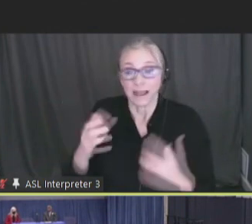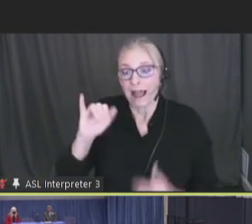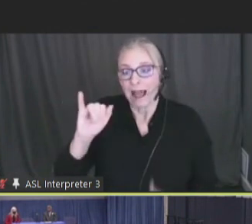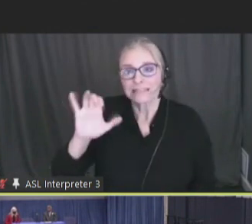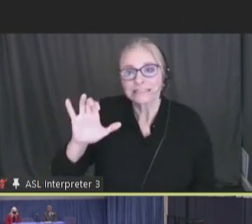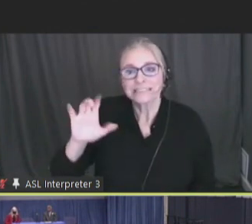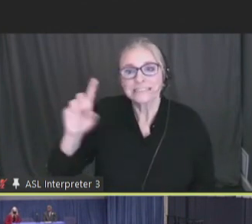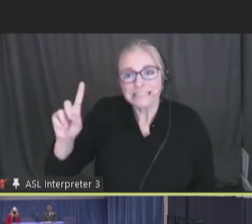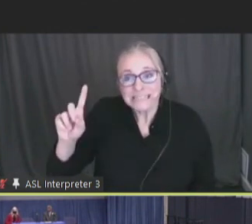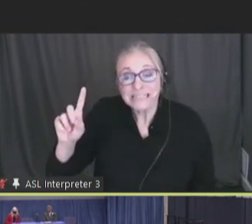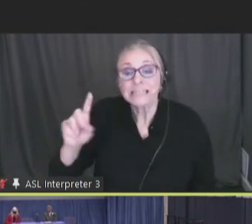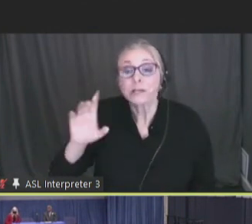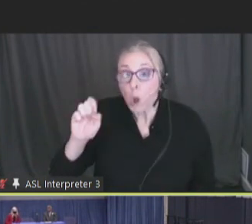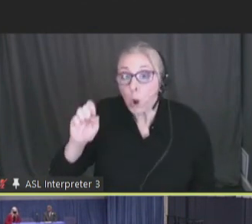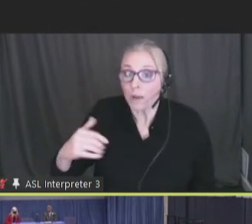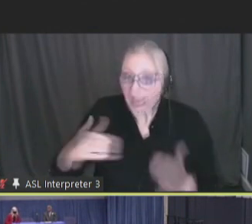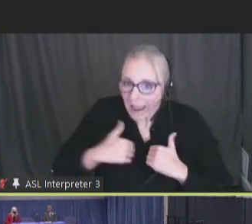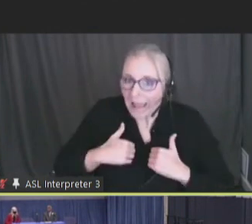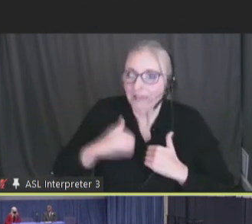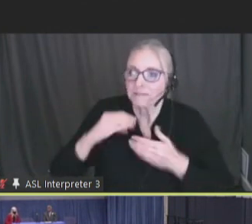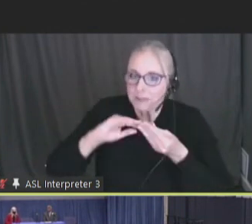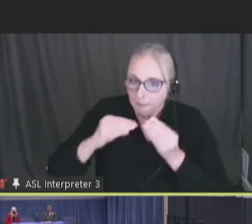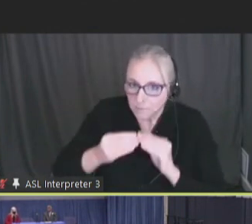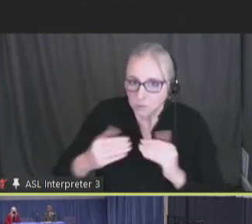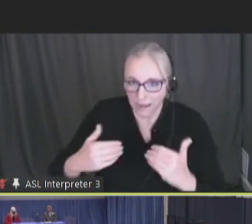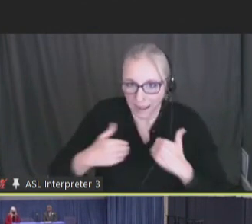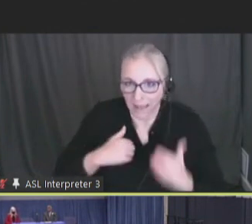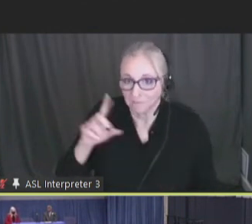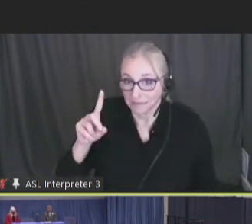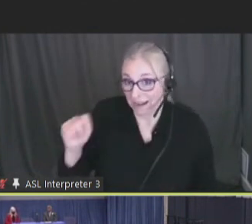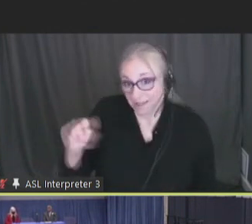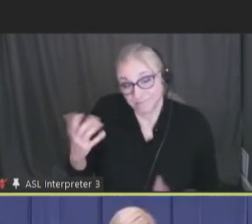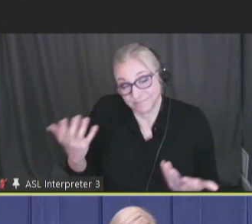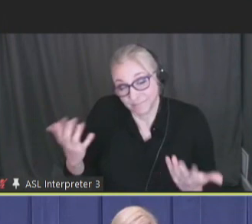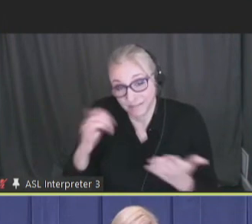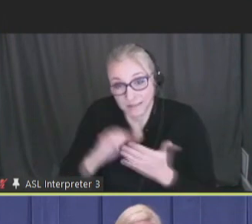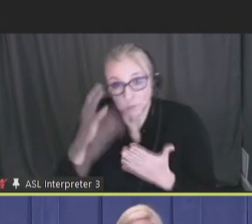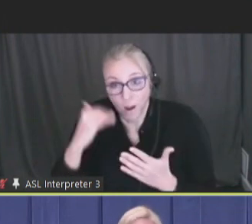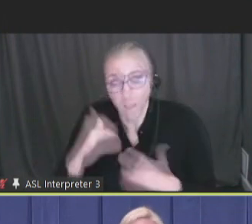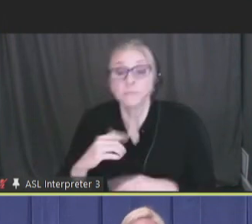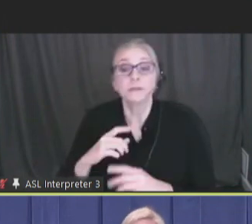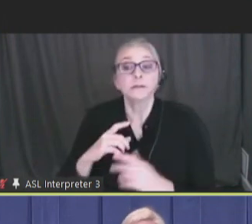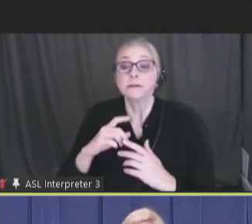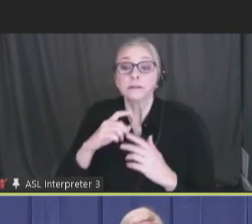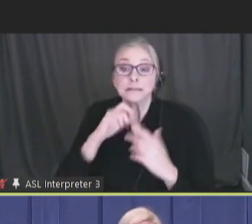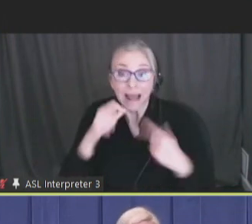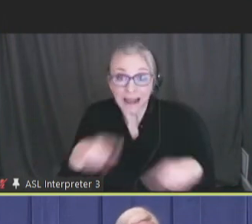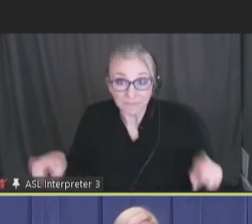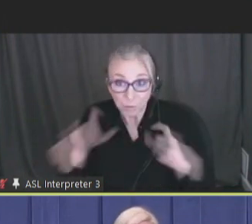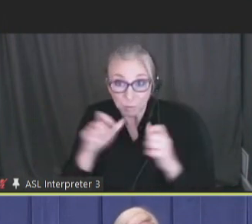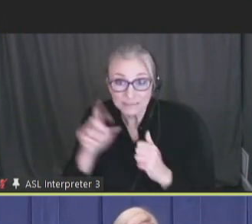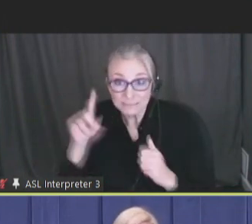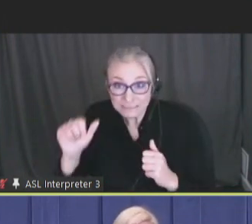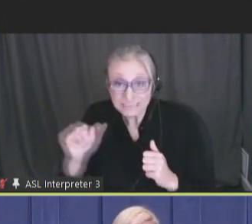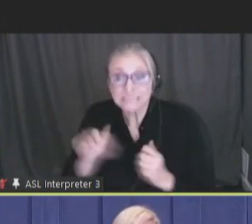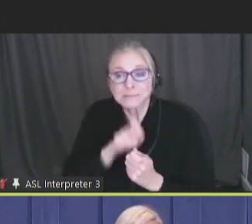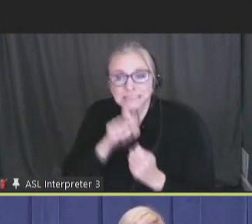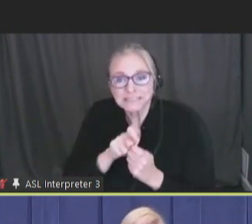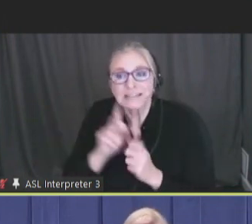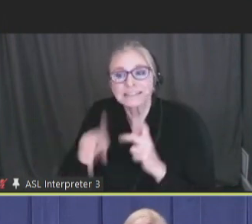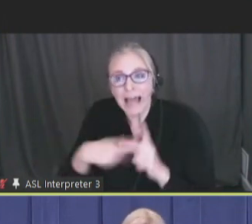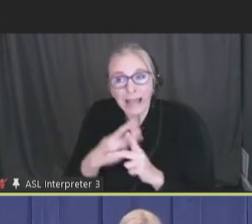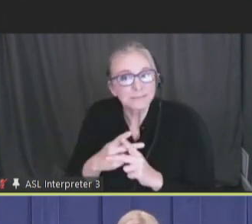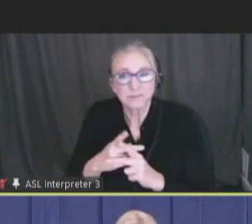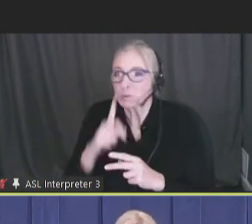in EHR, right? That's the reality of it. Not everyone with disabilities, certain disability types are very